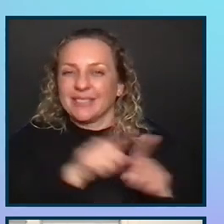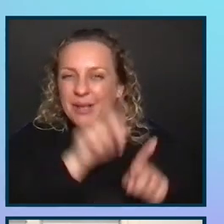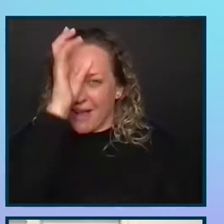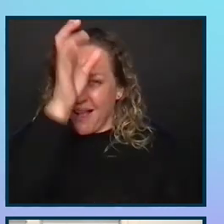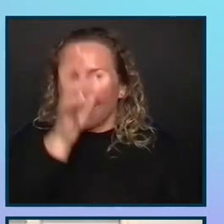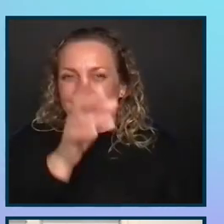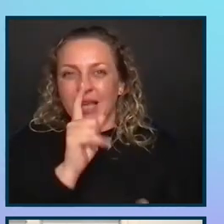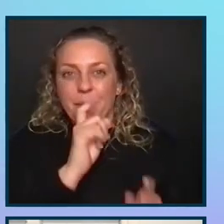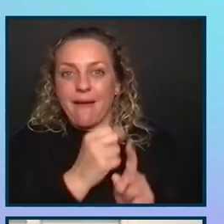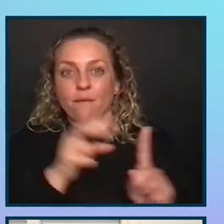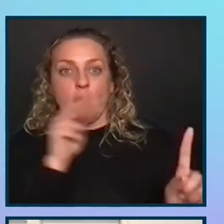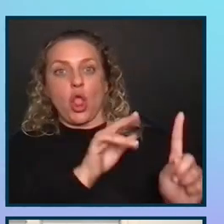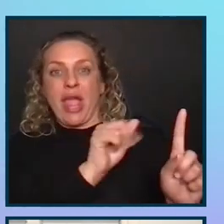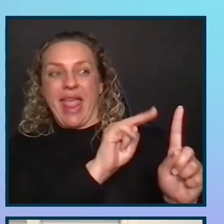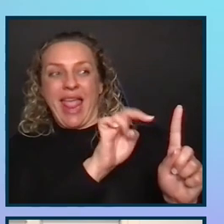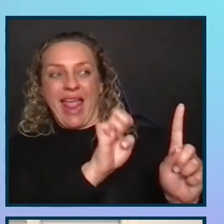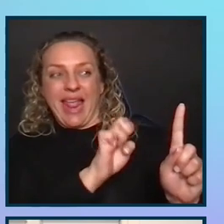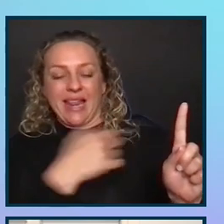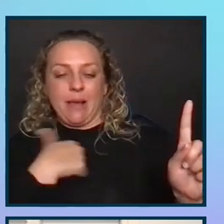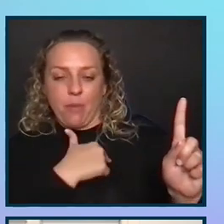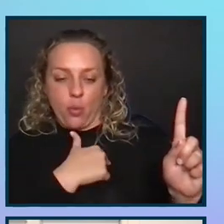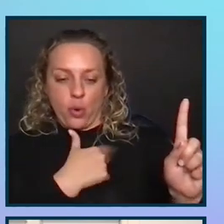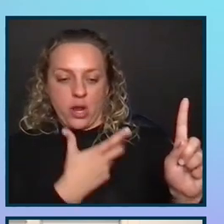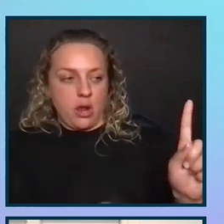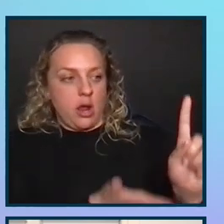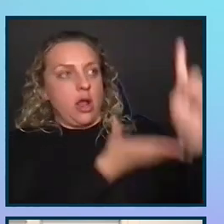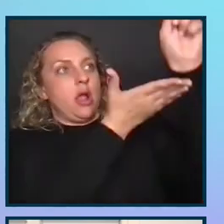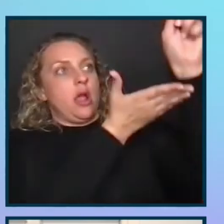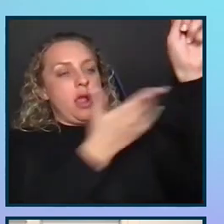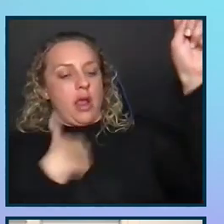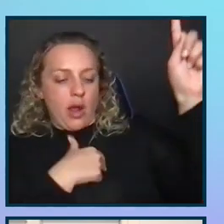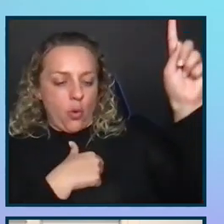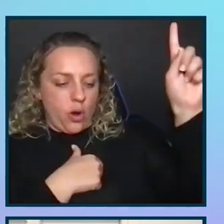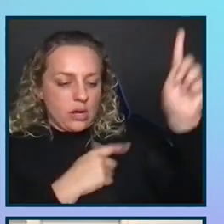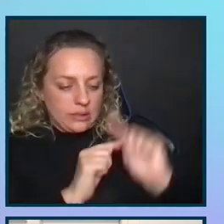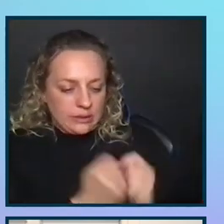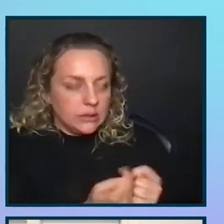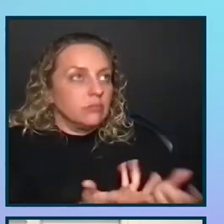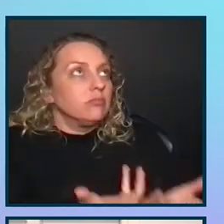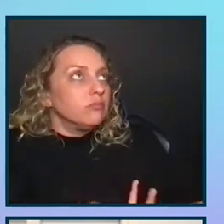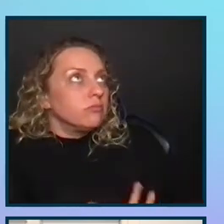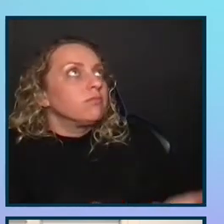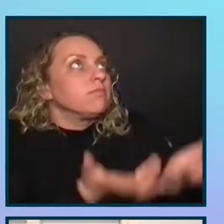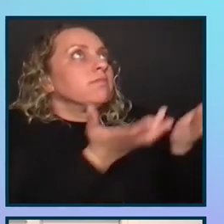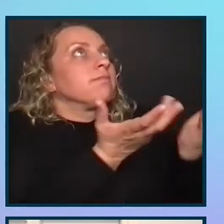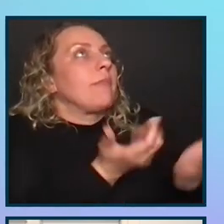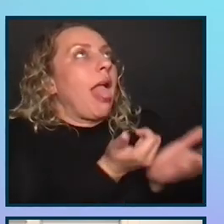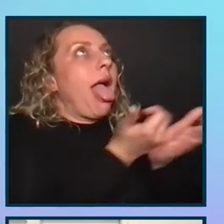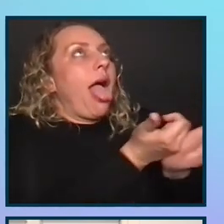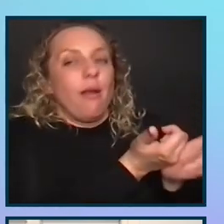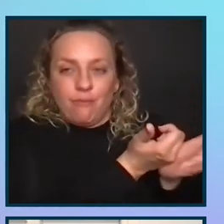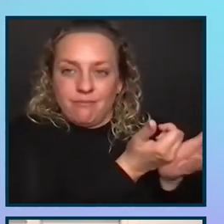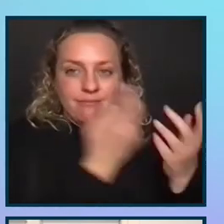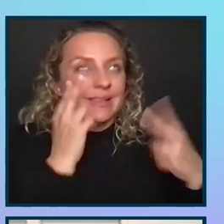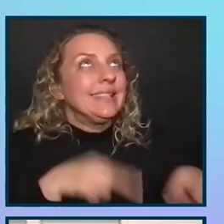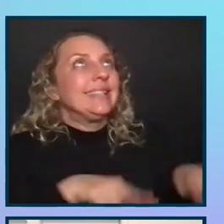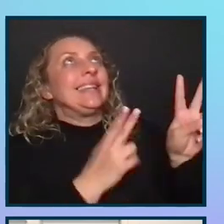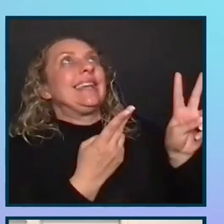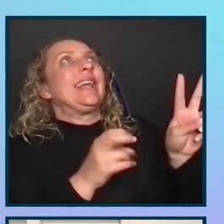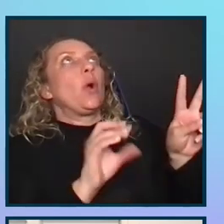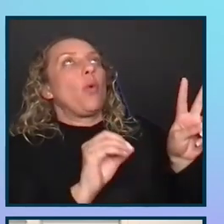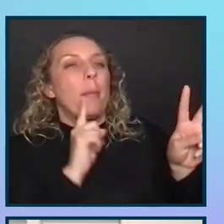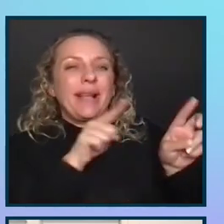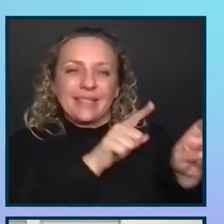accessibility professional, you want to take the person who is responsible for that product and make them the hero of the story because of their